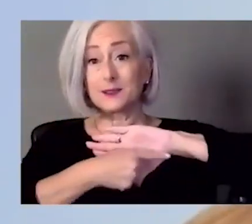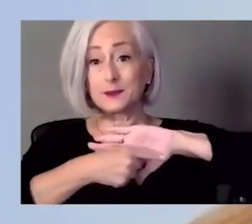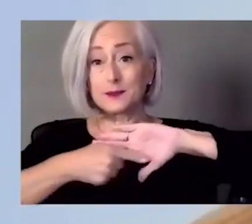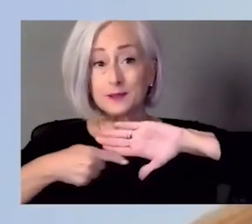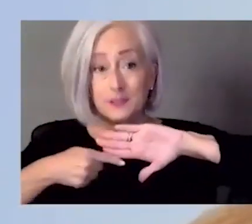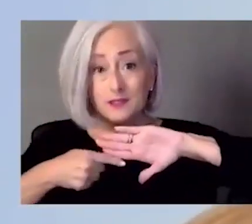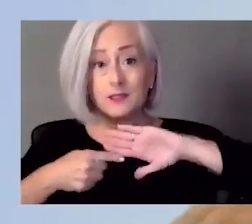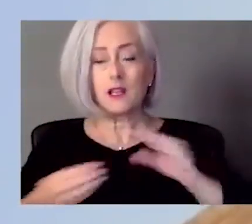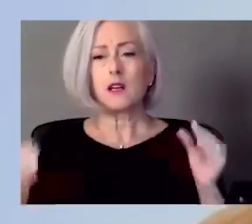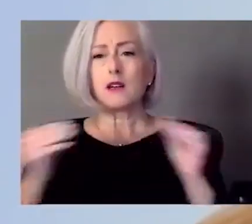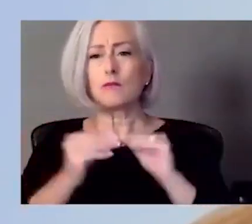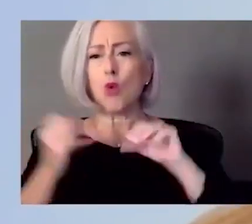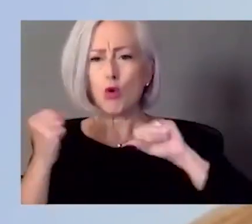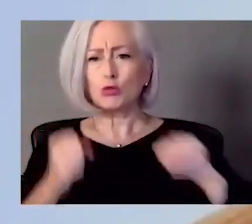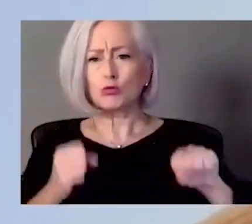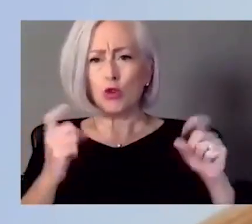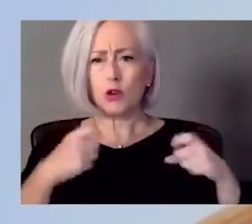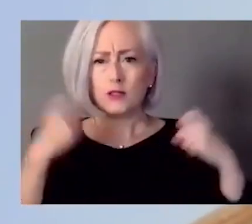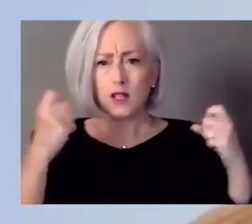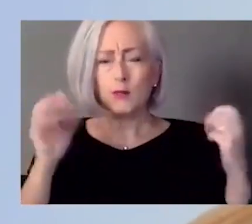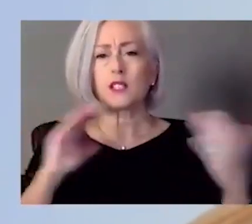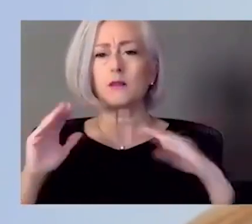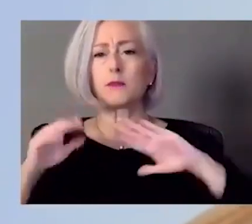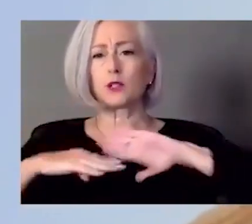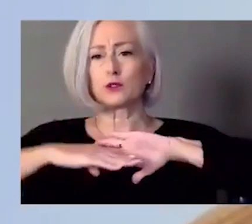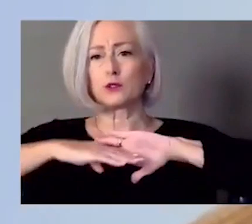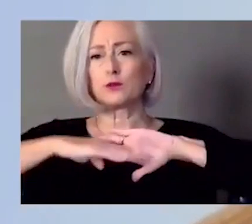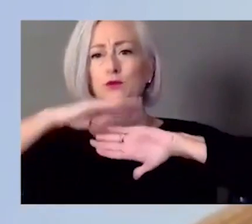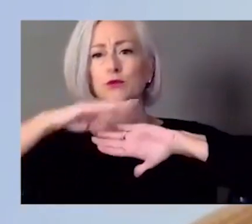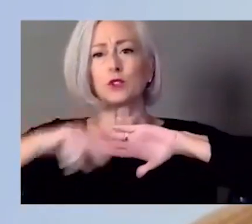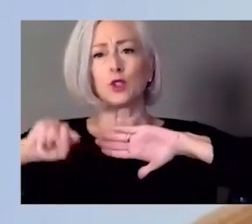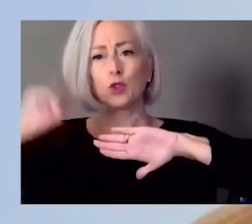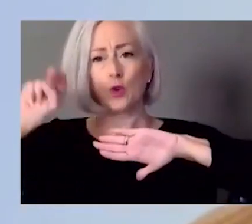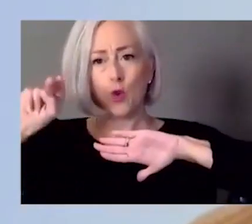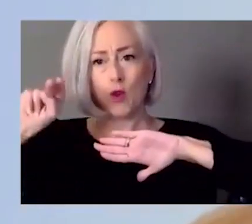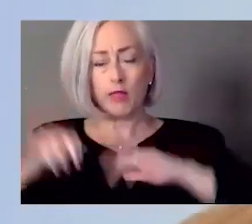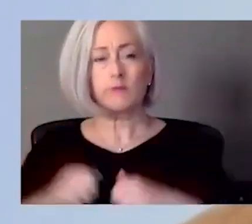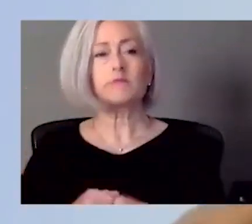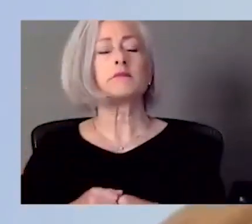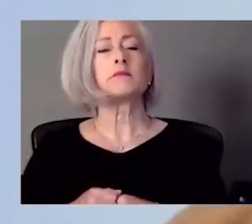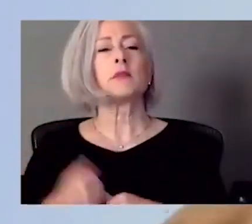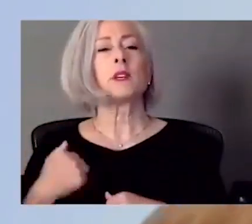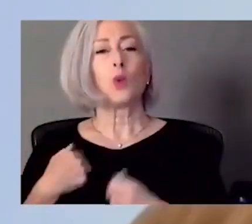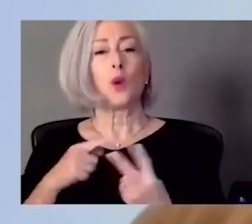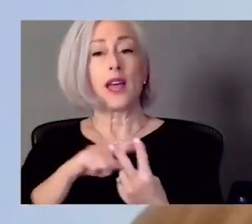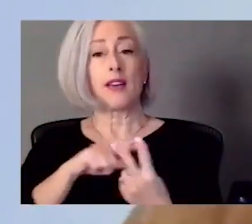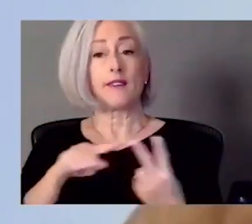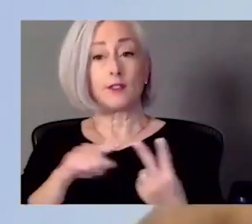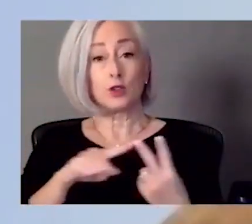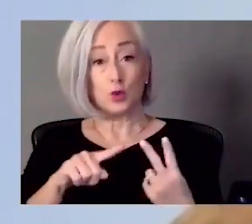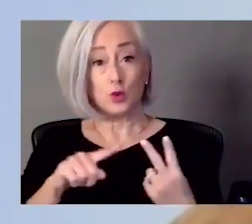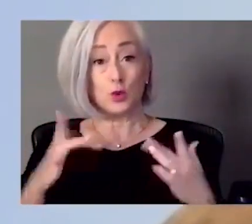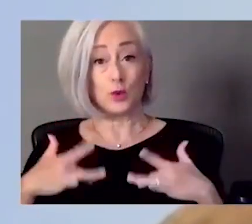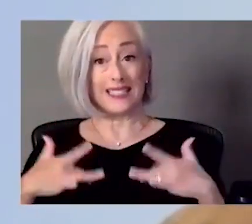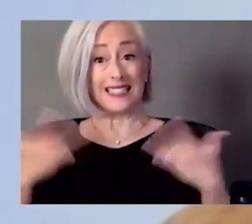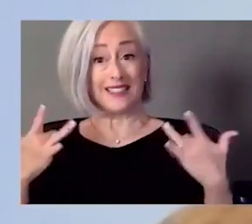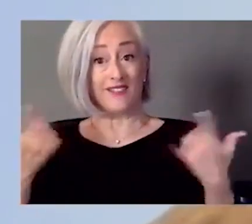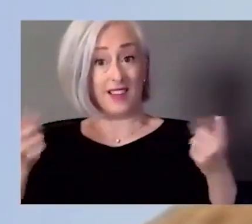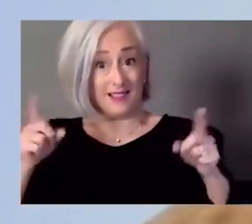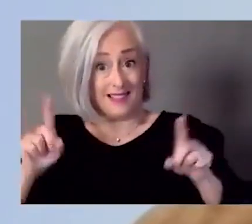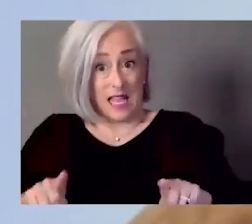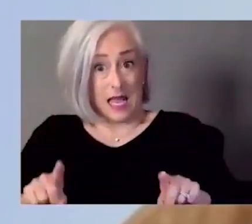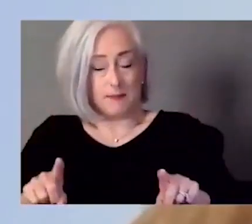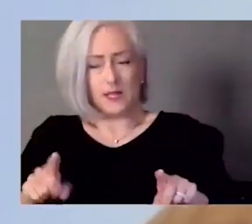north. As Chaplain Miller mentioned, there are two events that are occurring, at least two of many events that are